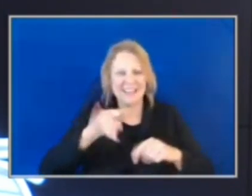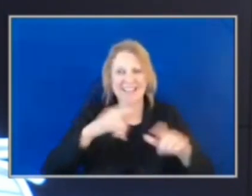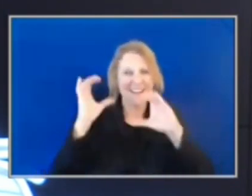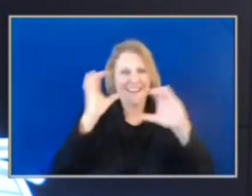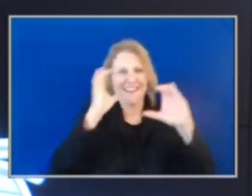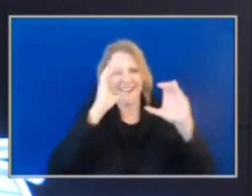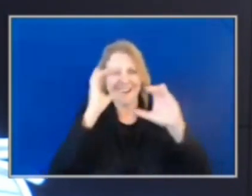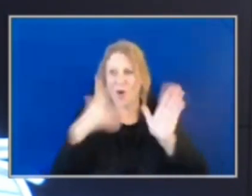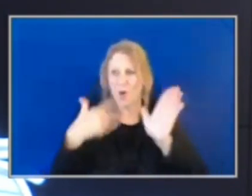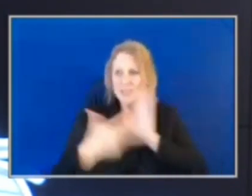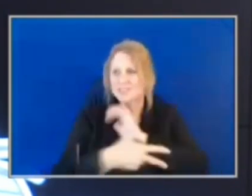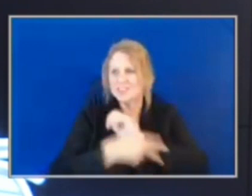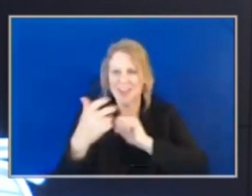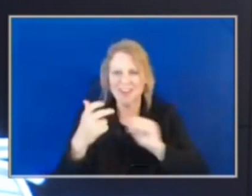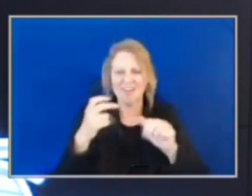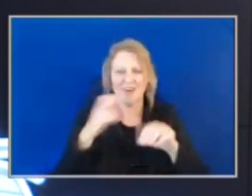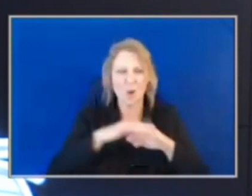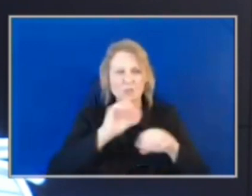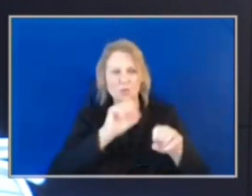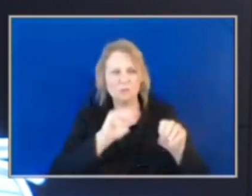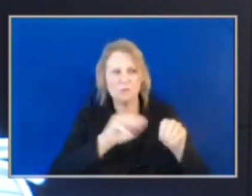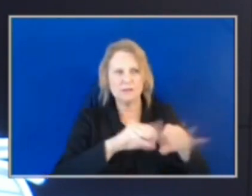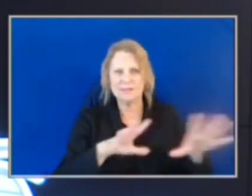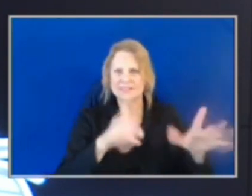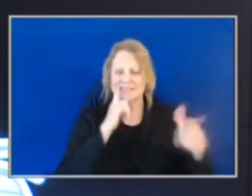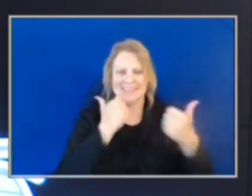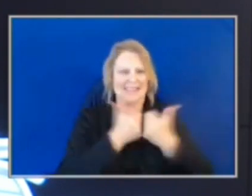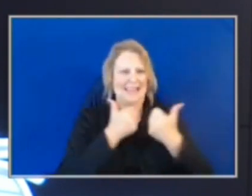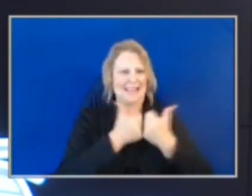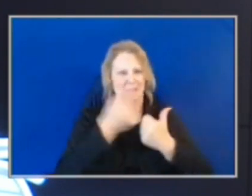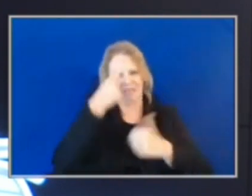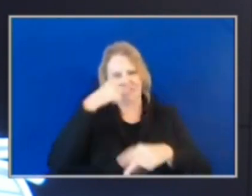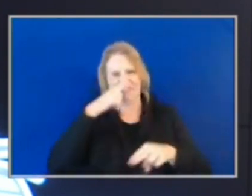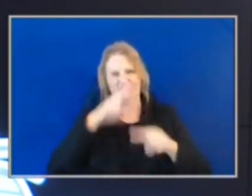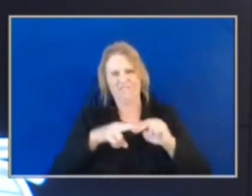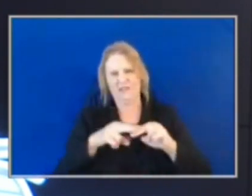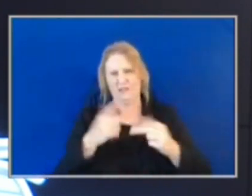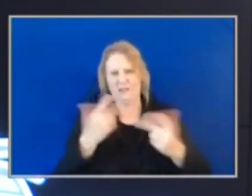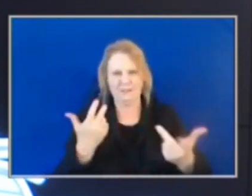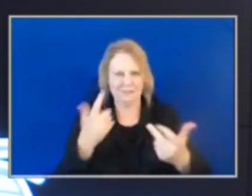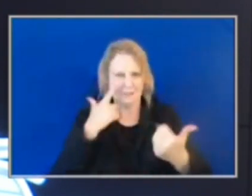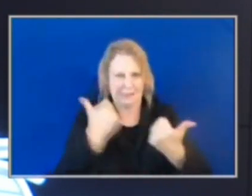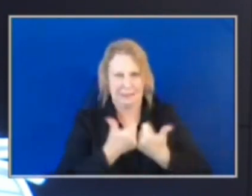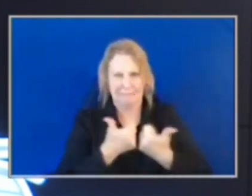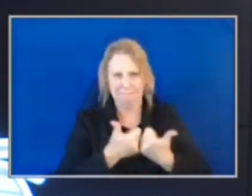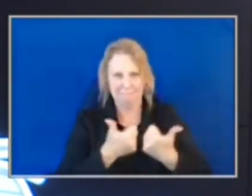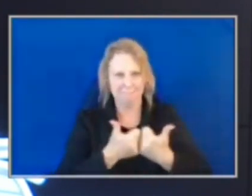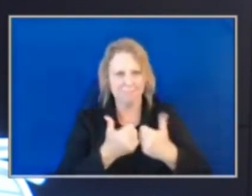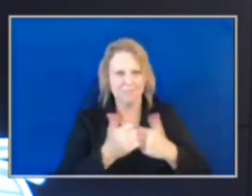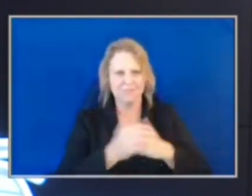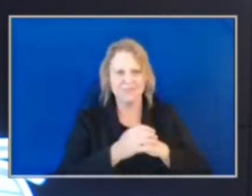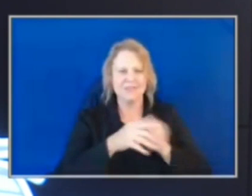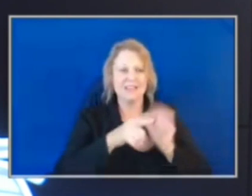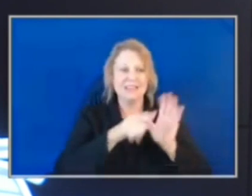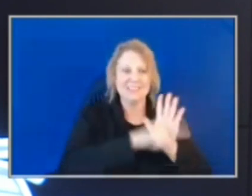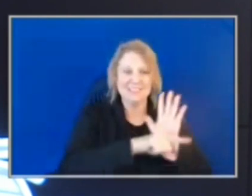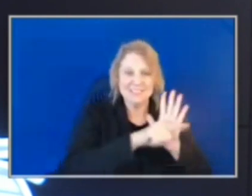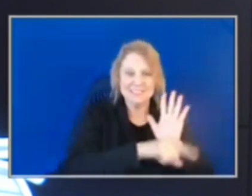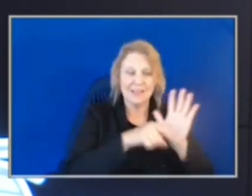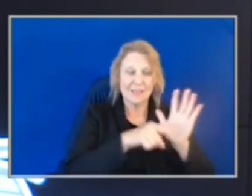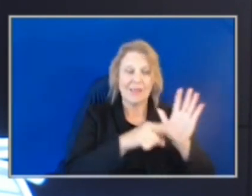using on that, and it's a game to them. And that's why we see it as a negative sometimes these repetitive offenders